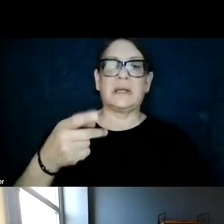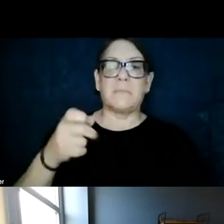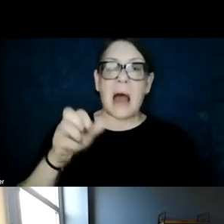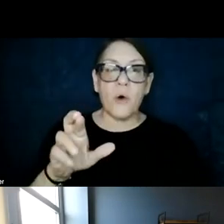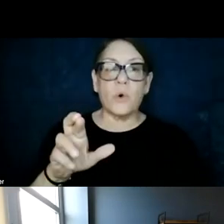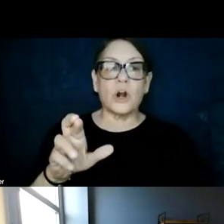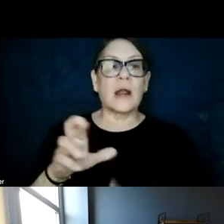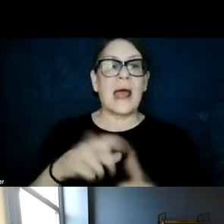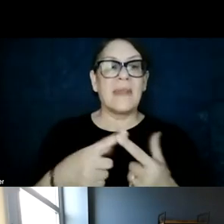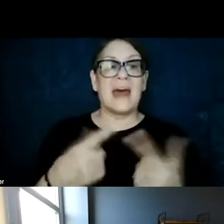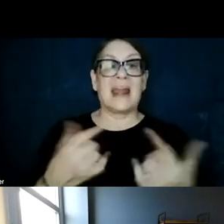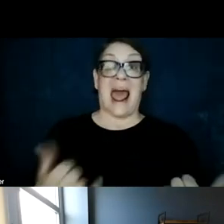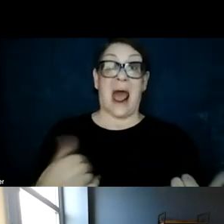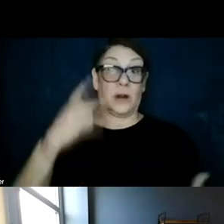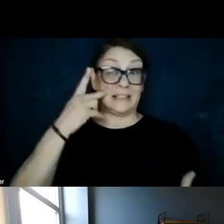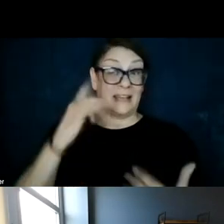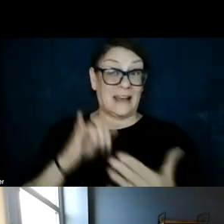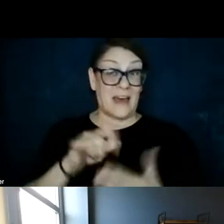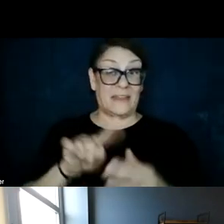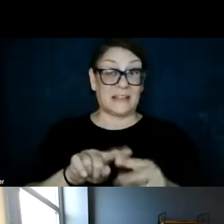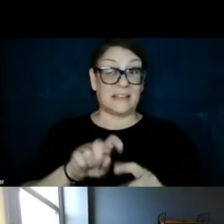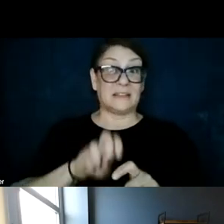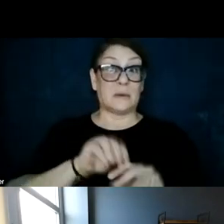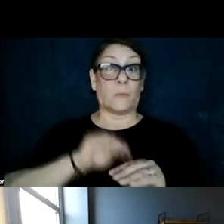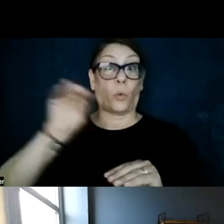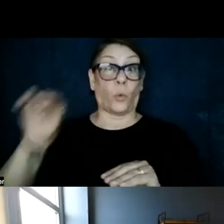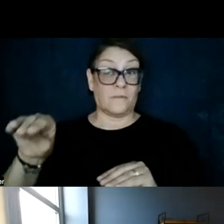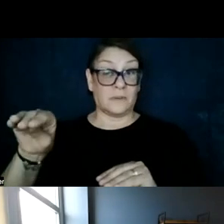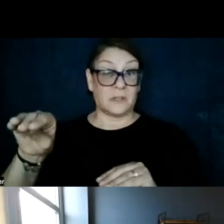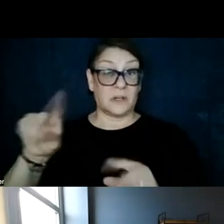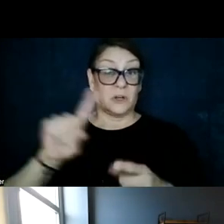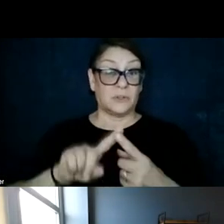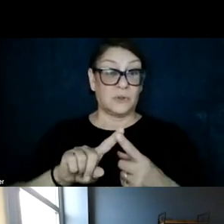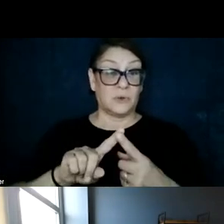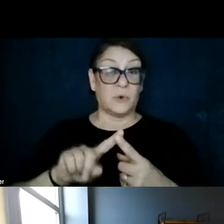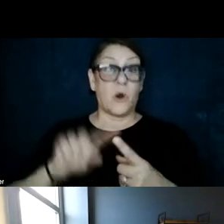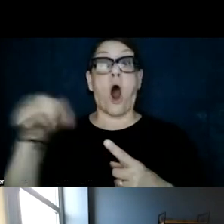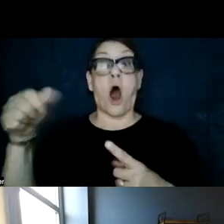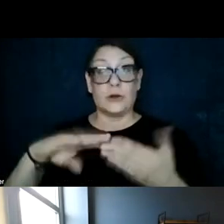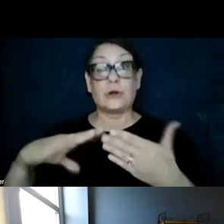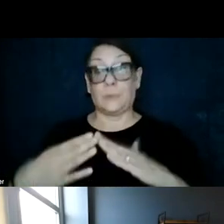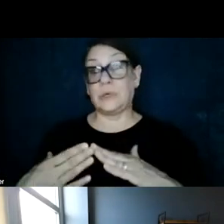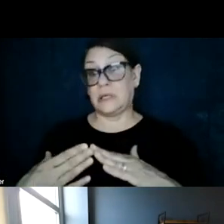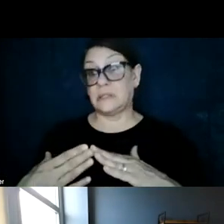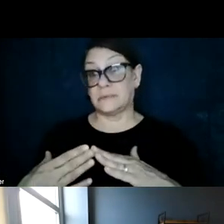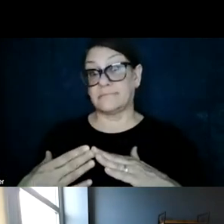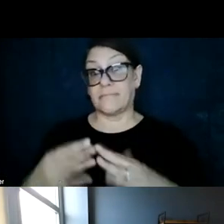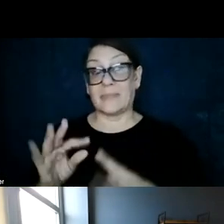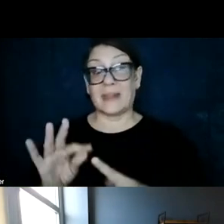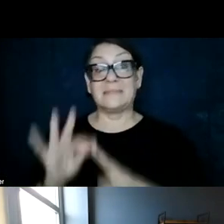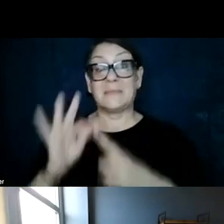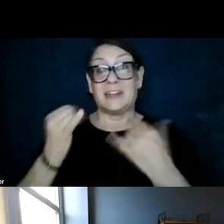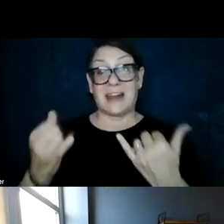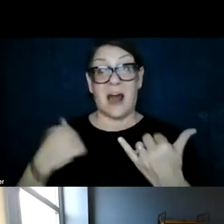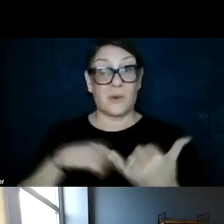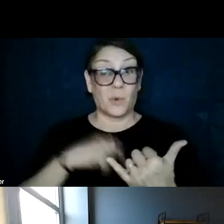now we're seeing that this is branched out into communities, especially now that